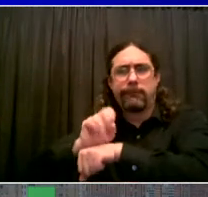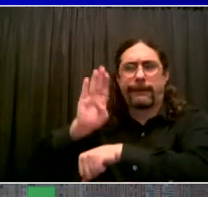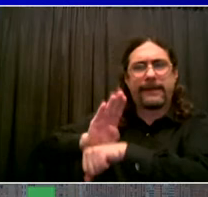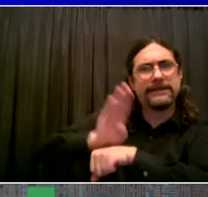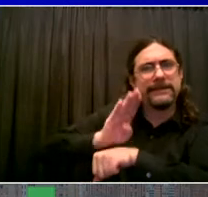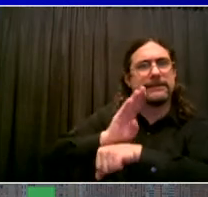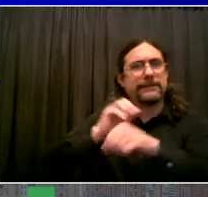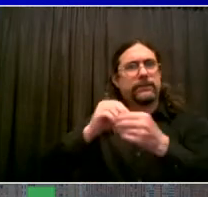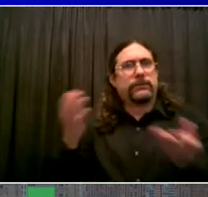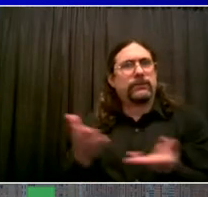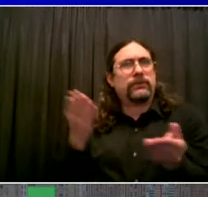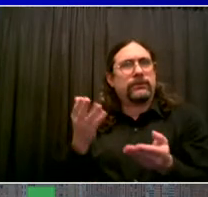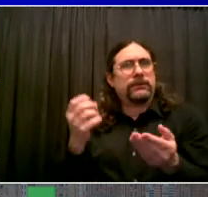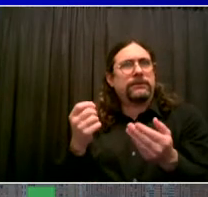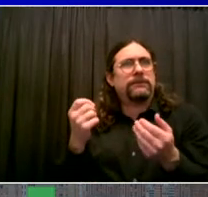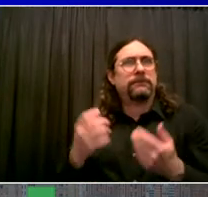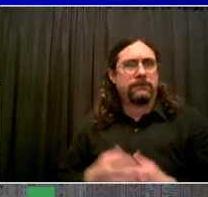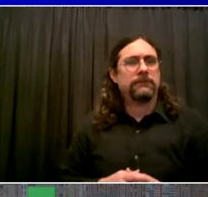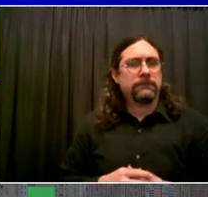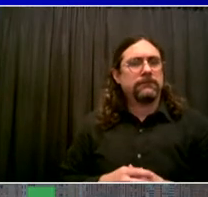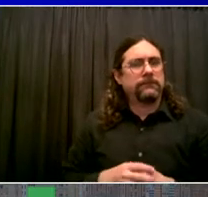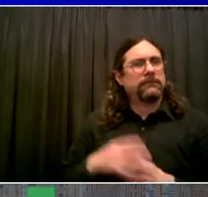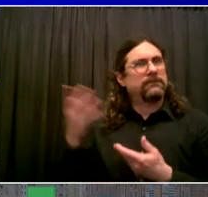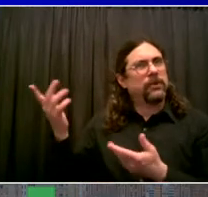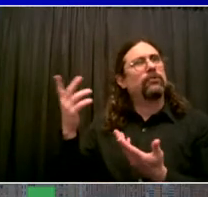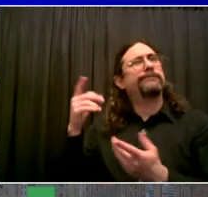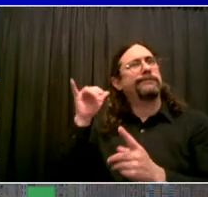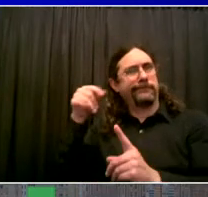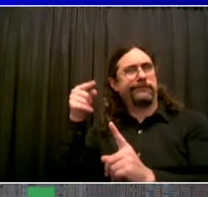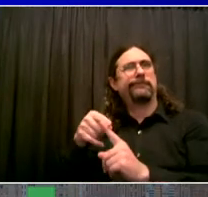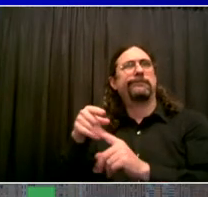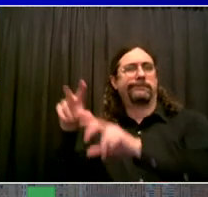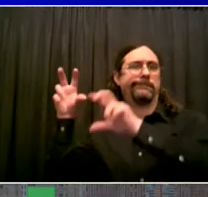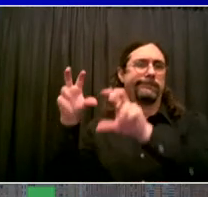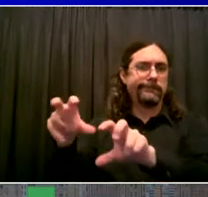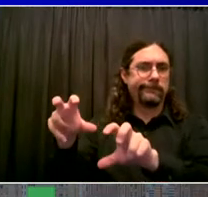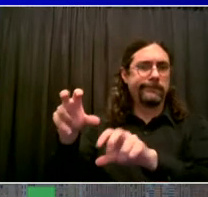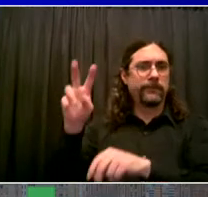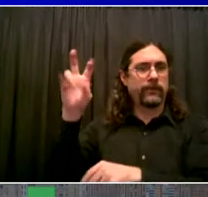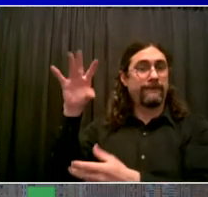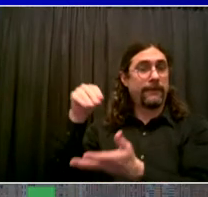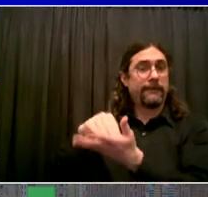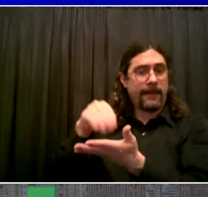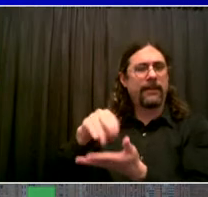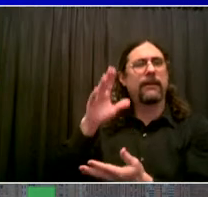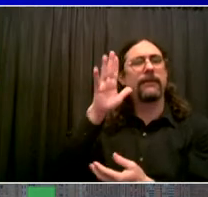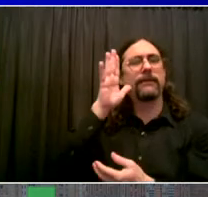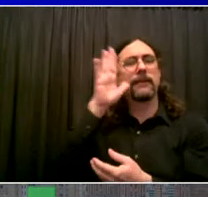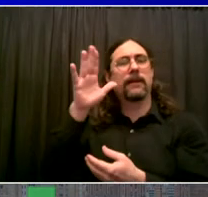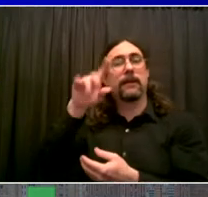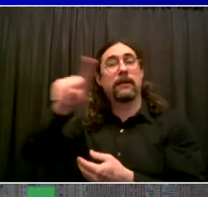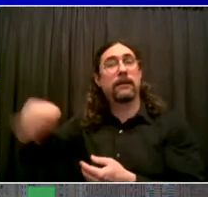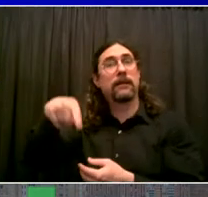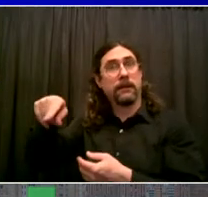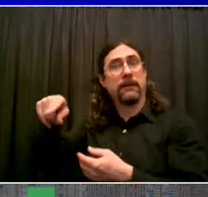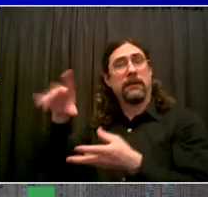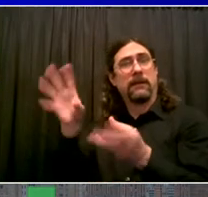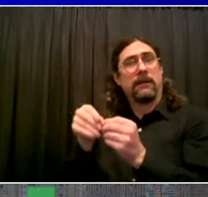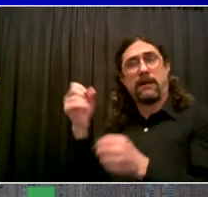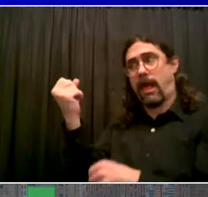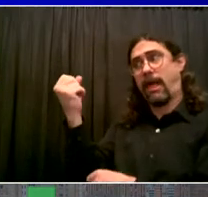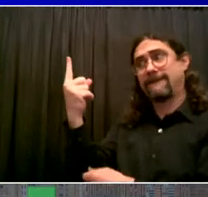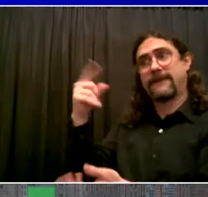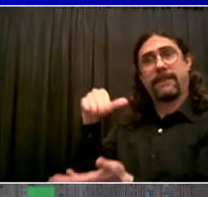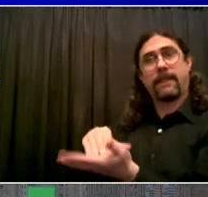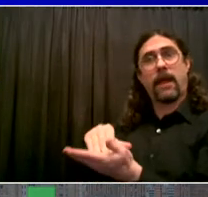in the short term. So 3,000 more jobs coming. And I expect that number is going to grow even further. So thank you to everyone at Google for